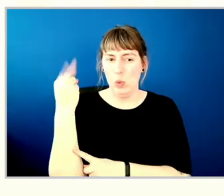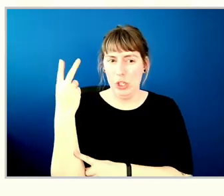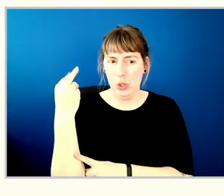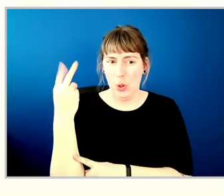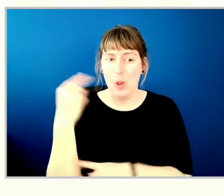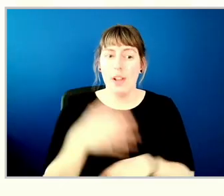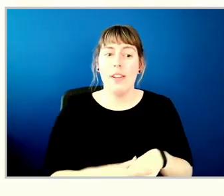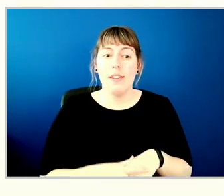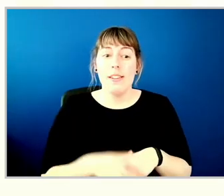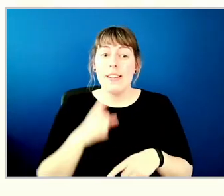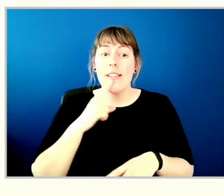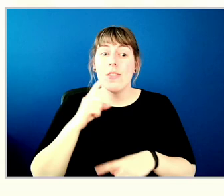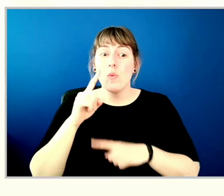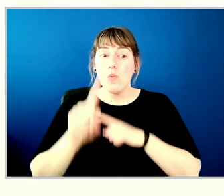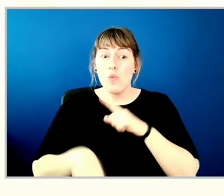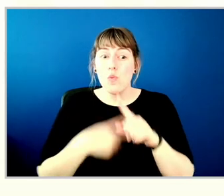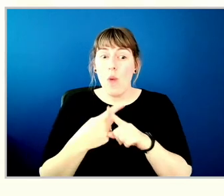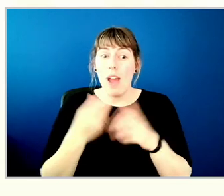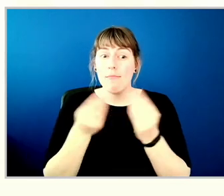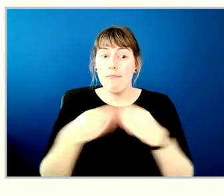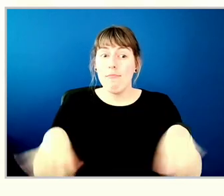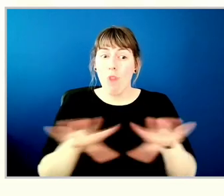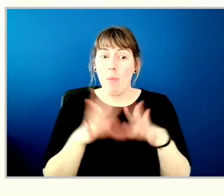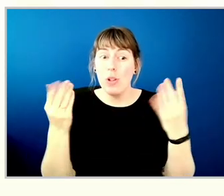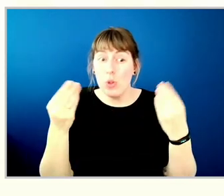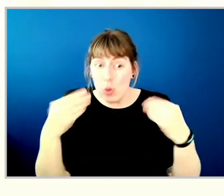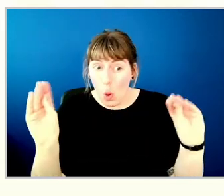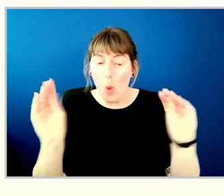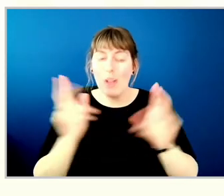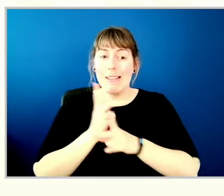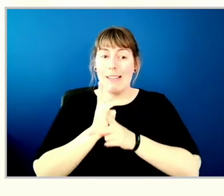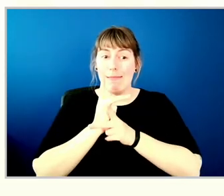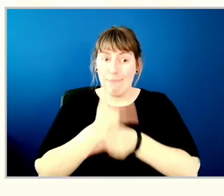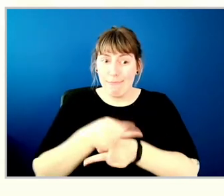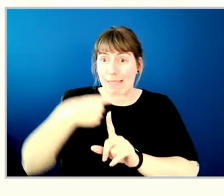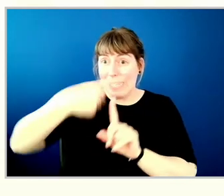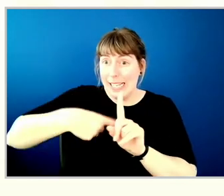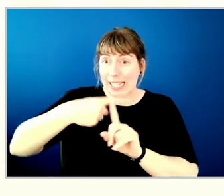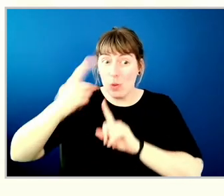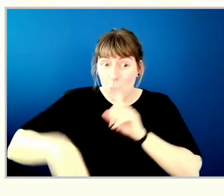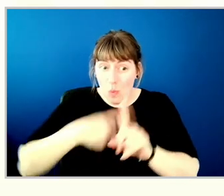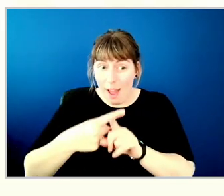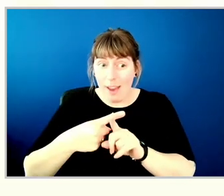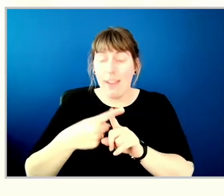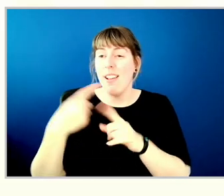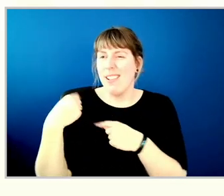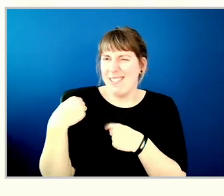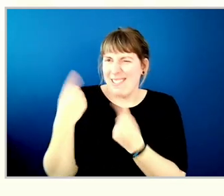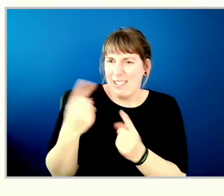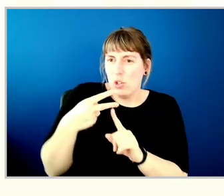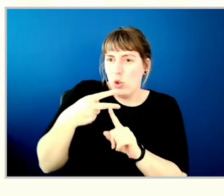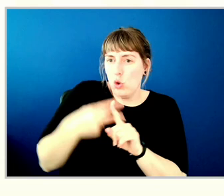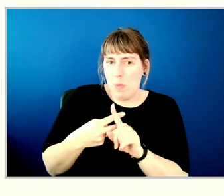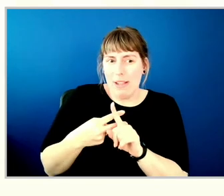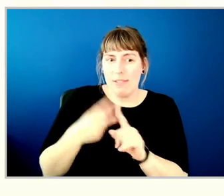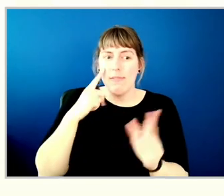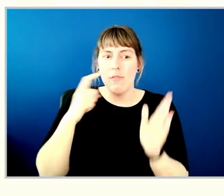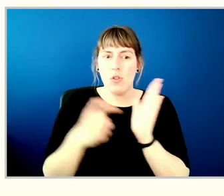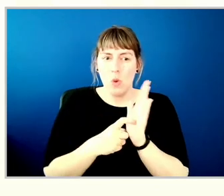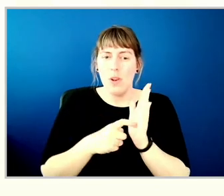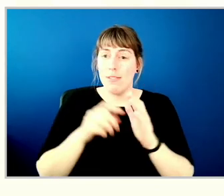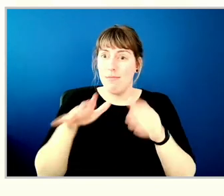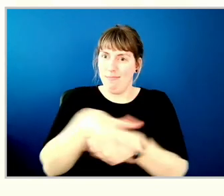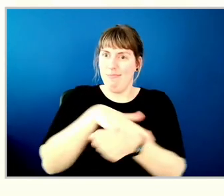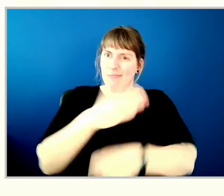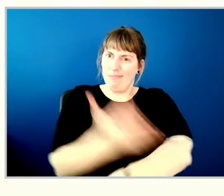When was the product property sold or leased? And is it, it's only in the last two months or so that modifications to the space